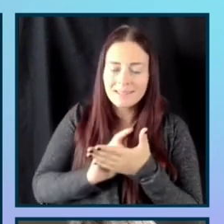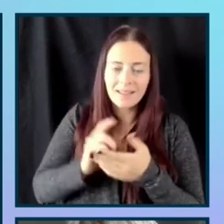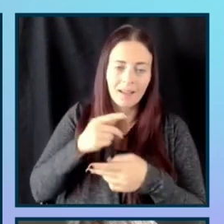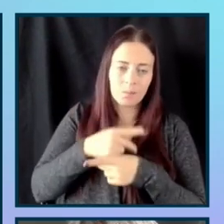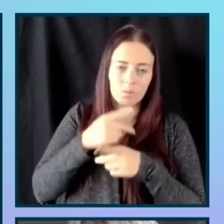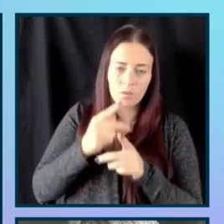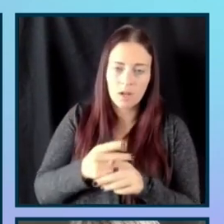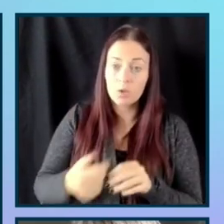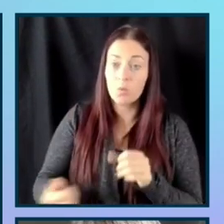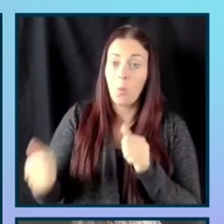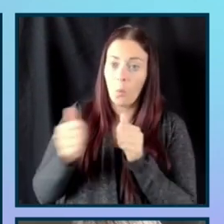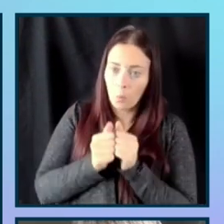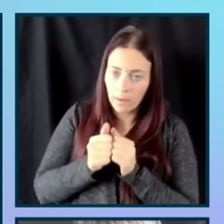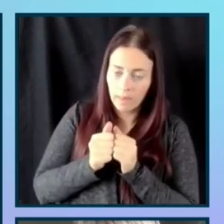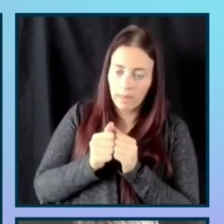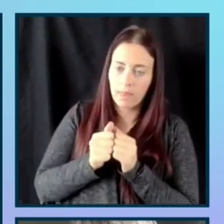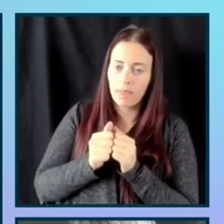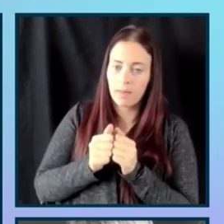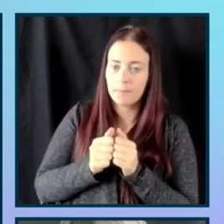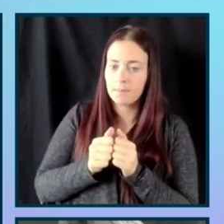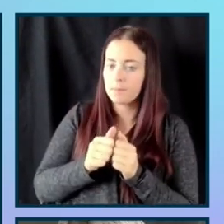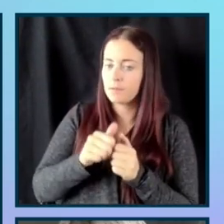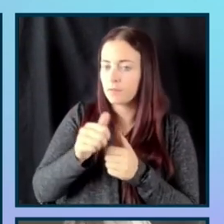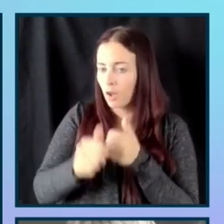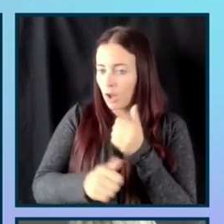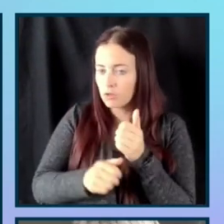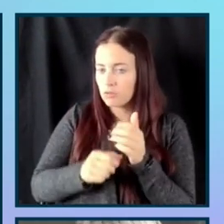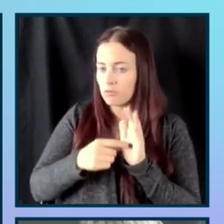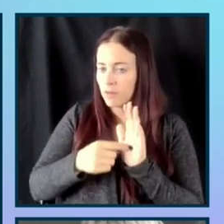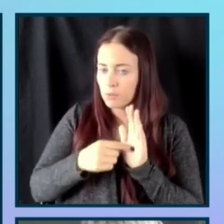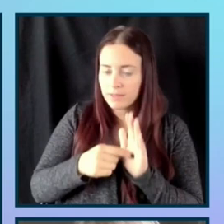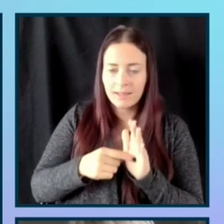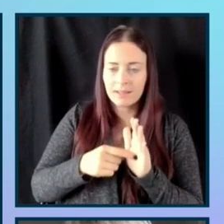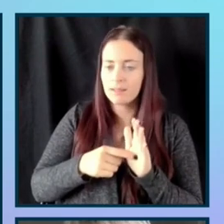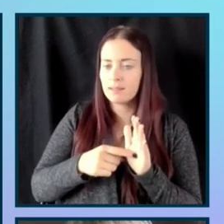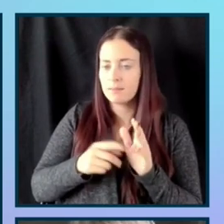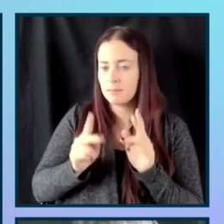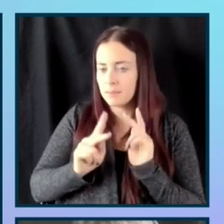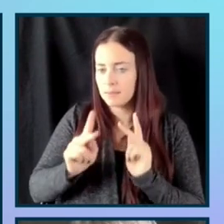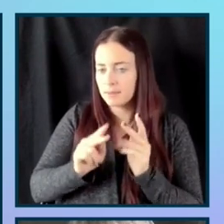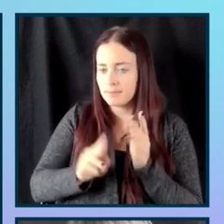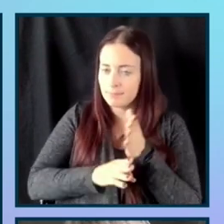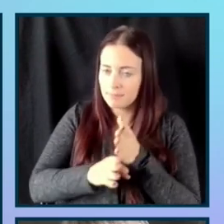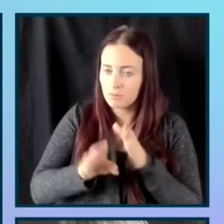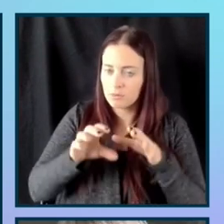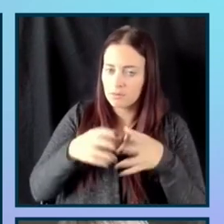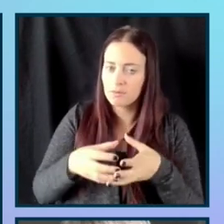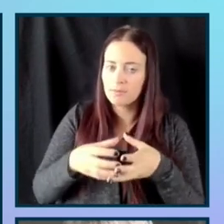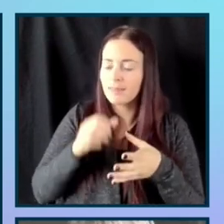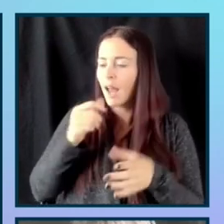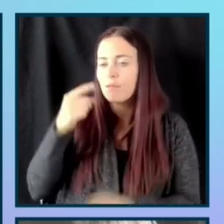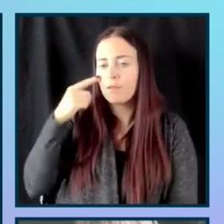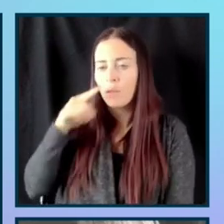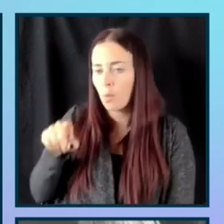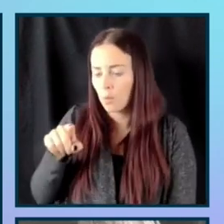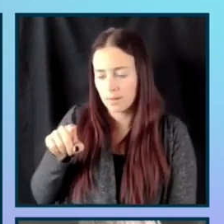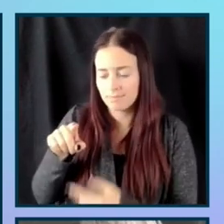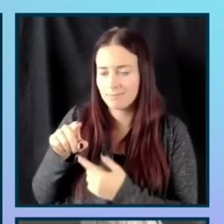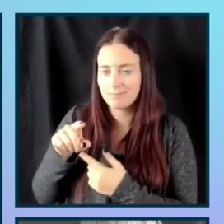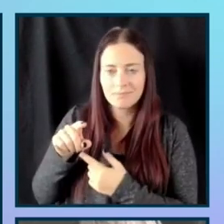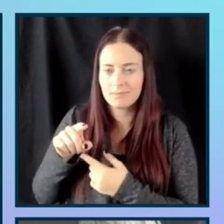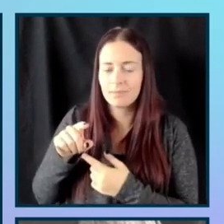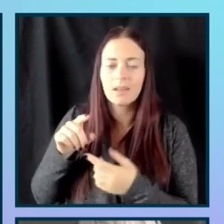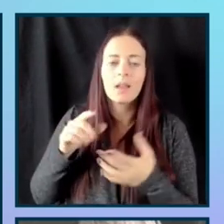with underrepresented people, not for underrepresented people. Um, and part of that is because